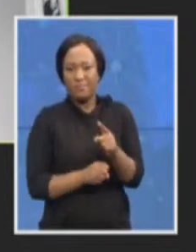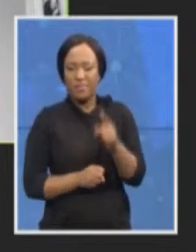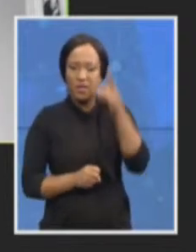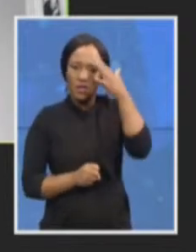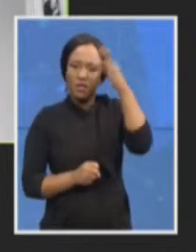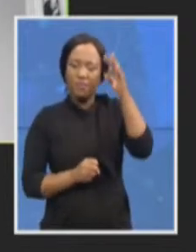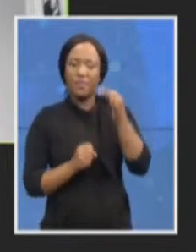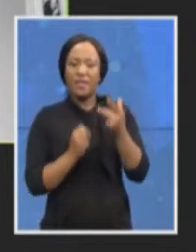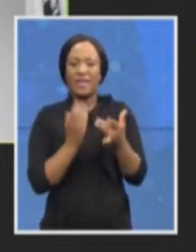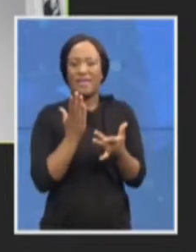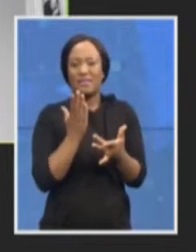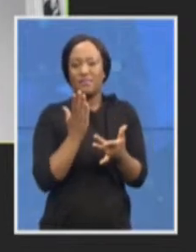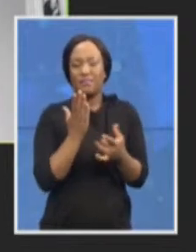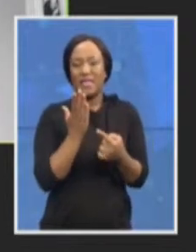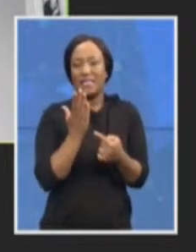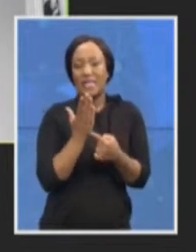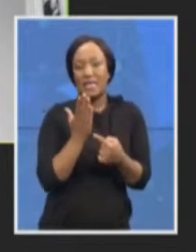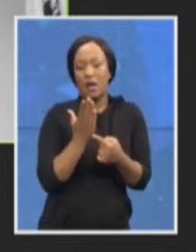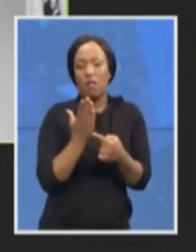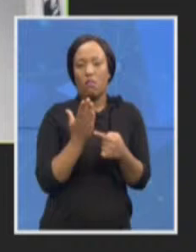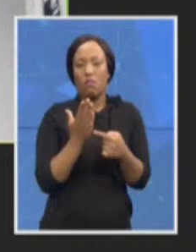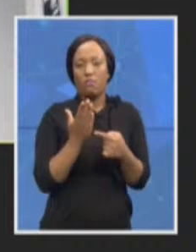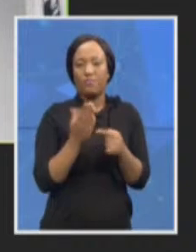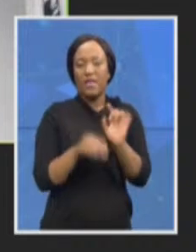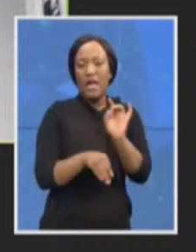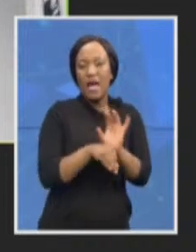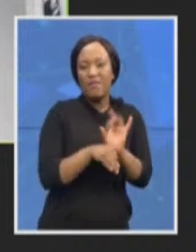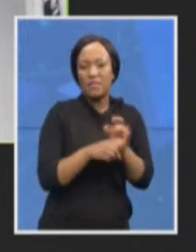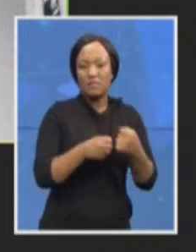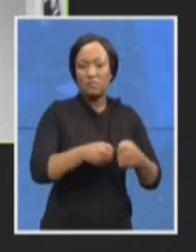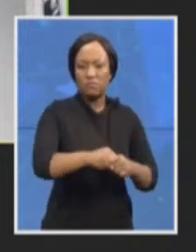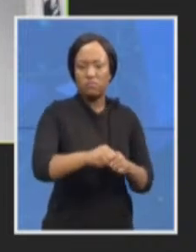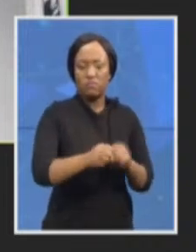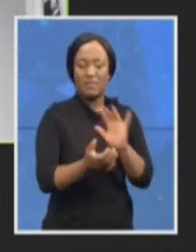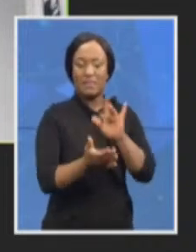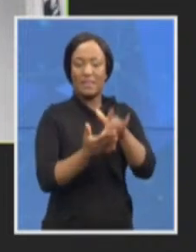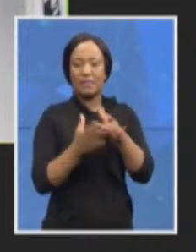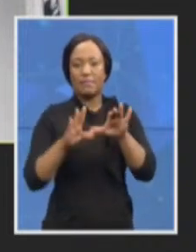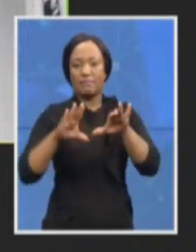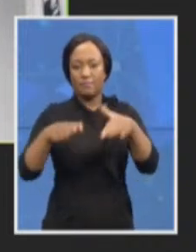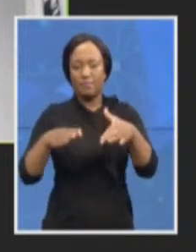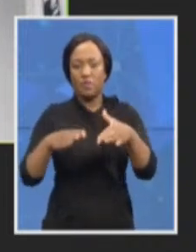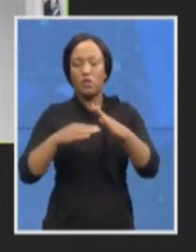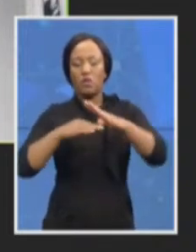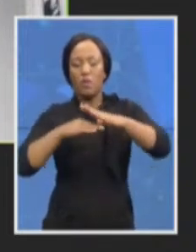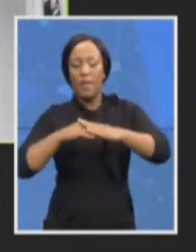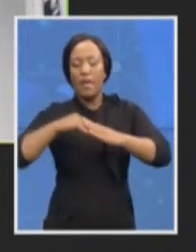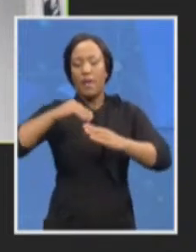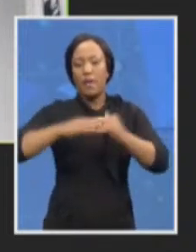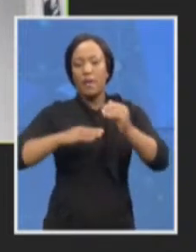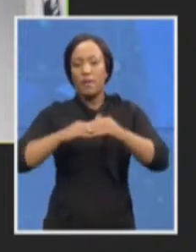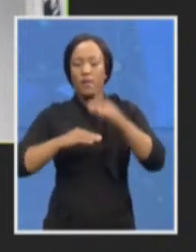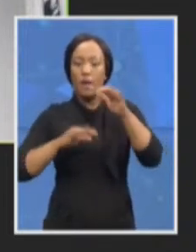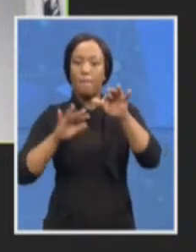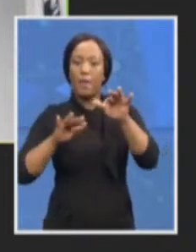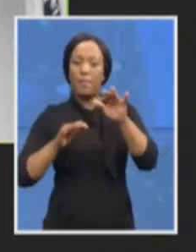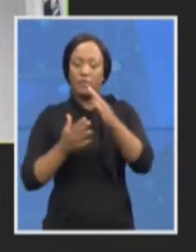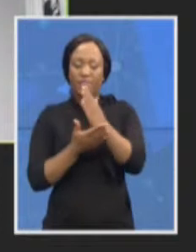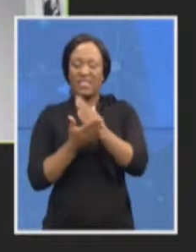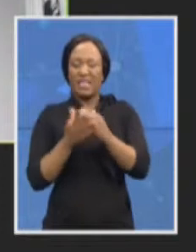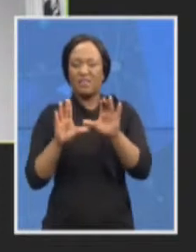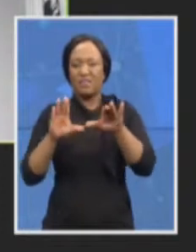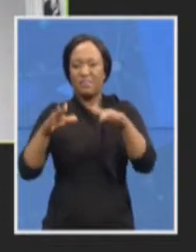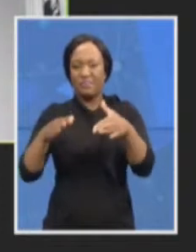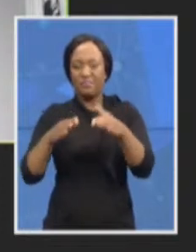agency of national treasury, which builds public sector capacity to improve governance and public service